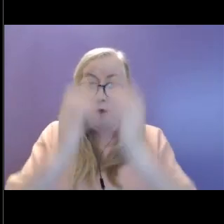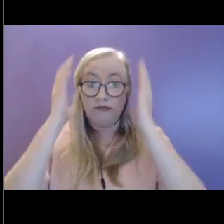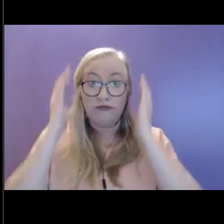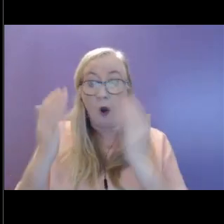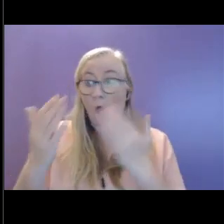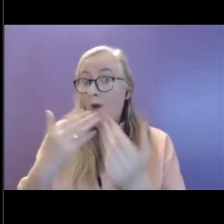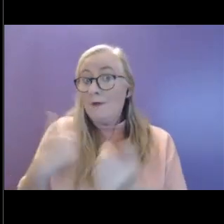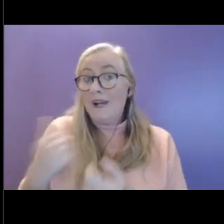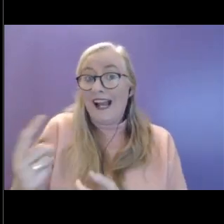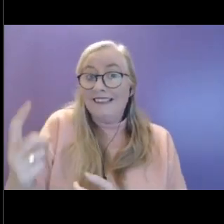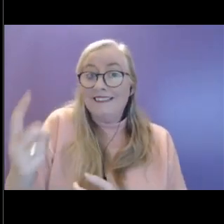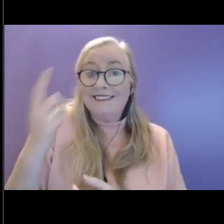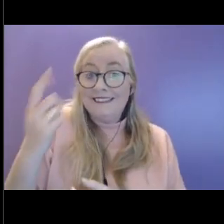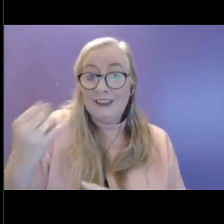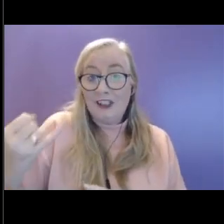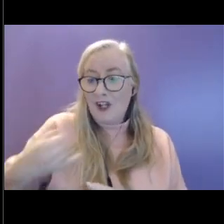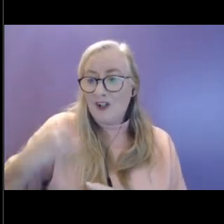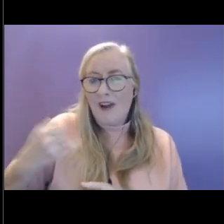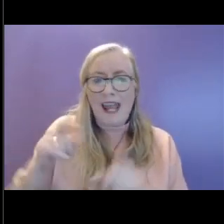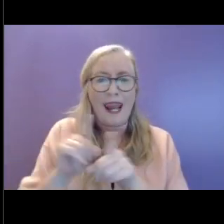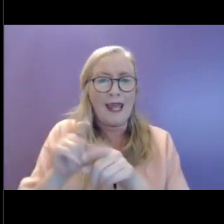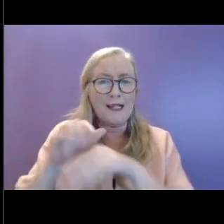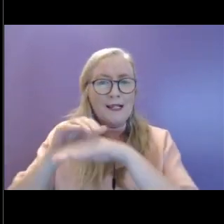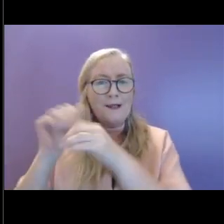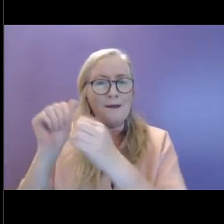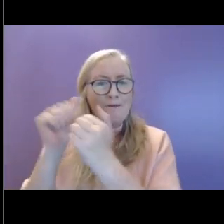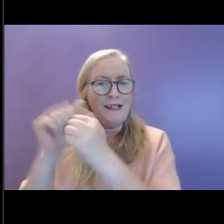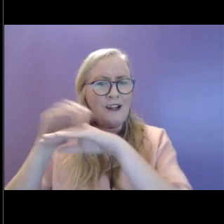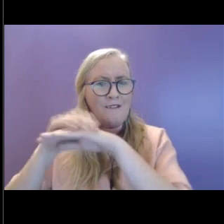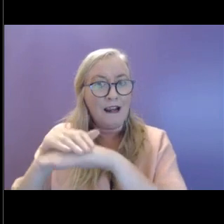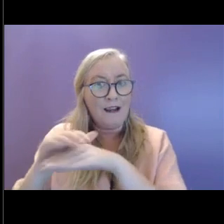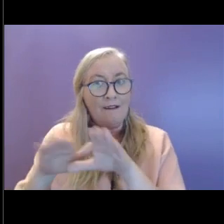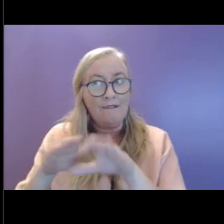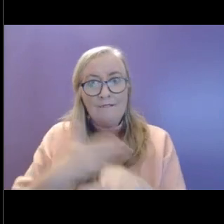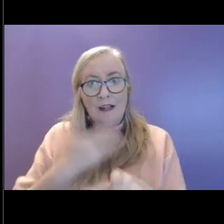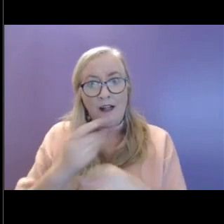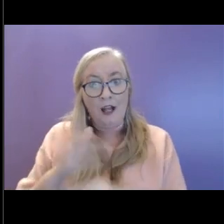doing, things like meeting with friends, start to feel a bit more like a chore.